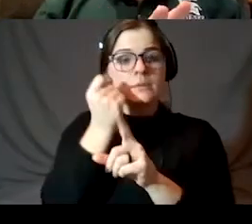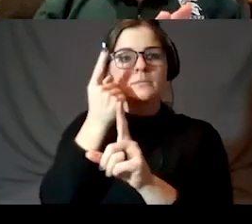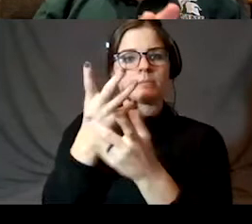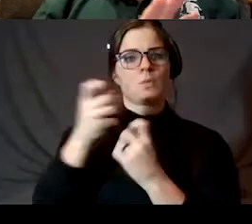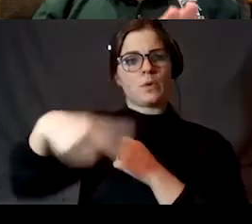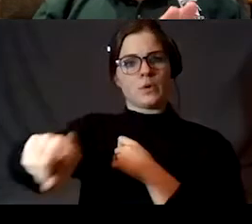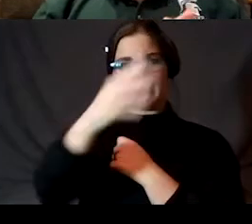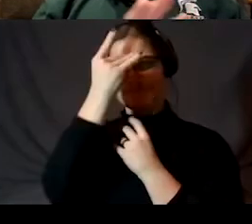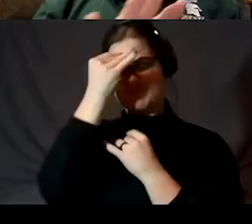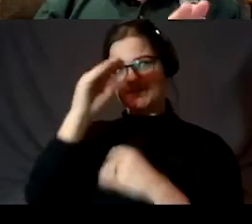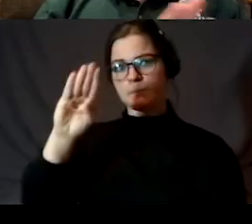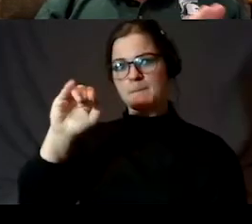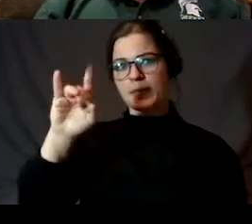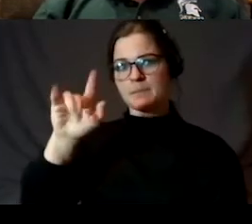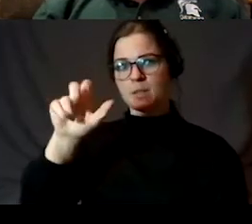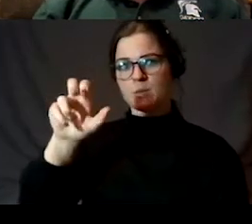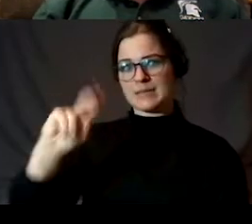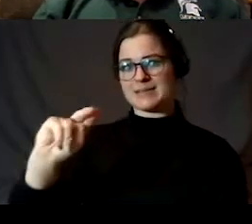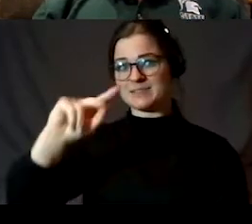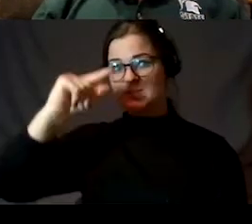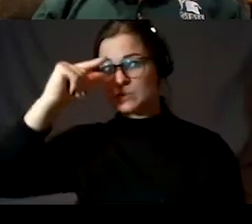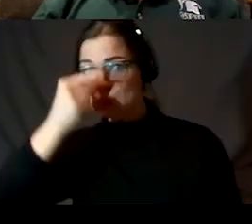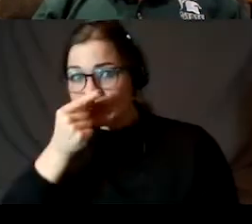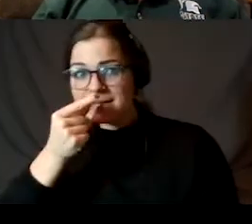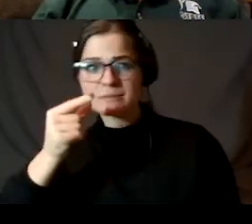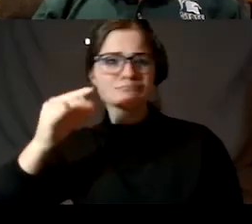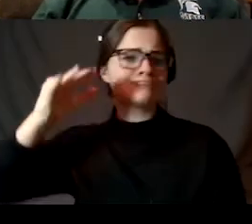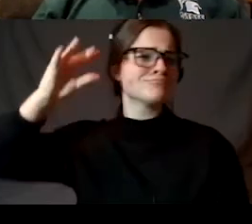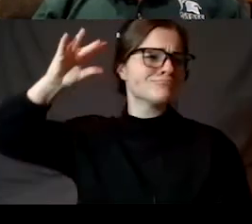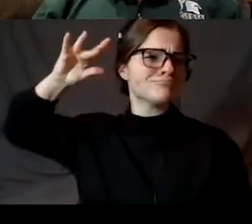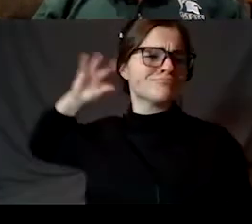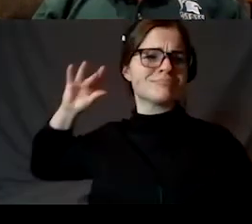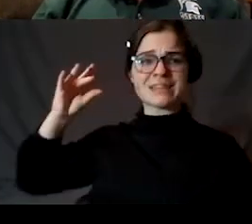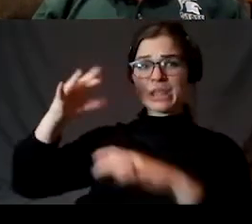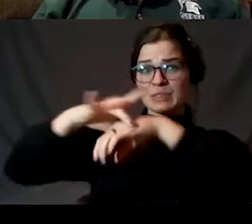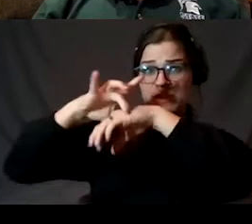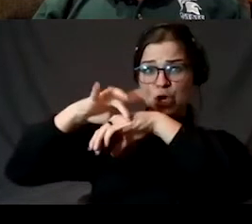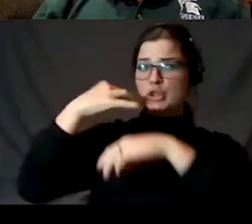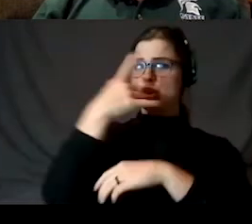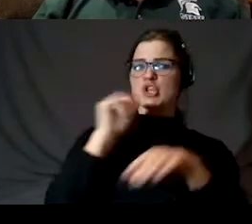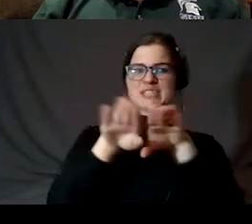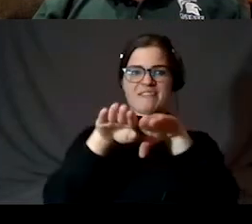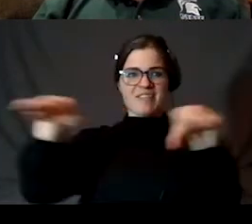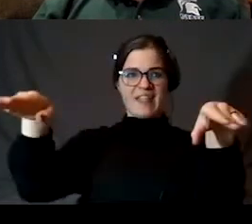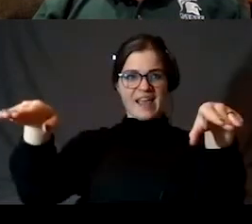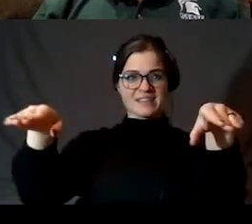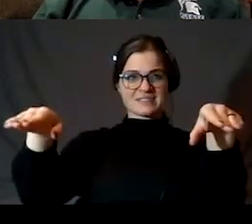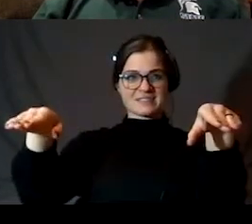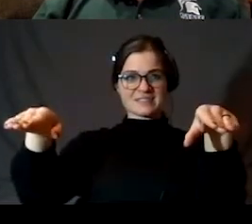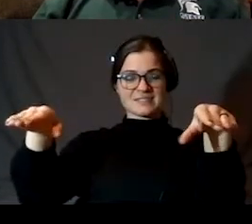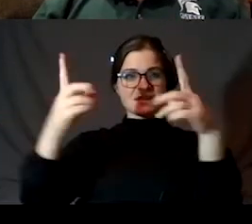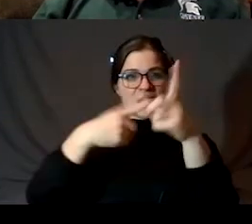Babylonian view, or the Greek, the very ancient view, where the earth looks flat, and the sky looks like there's a big dome